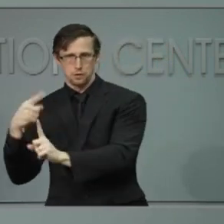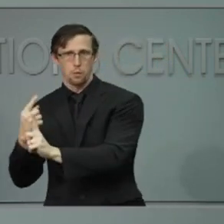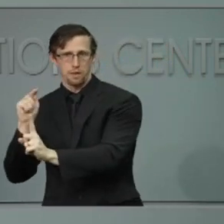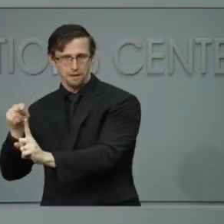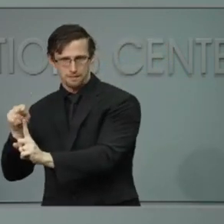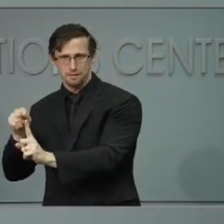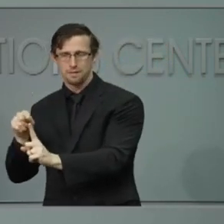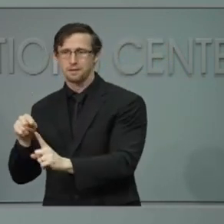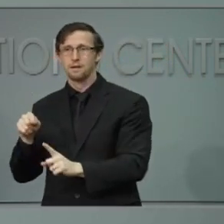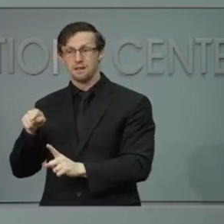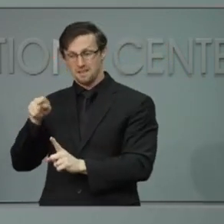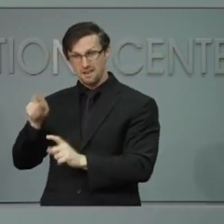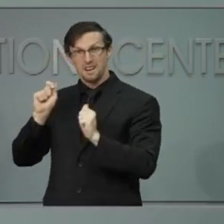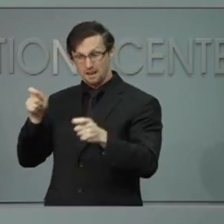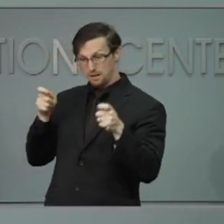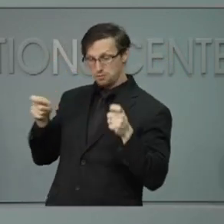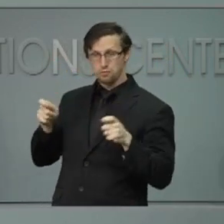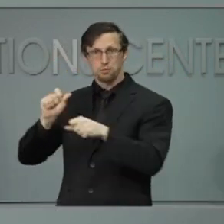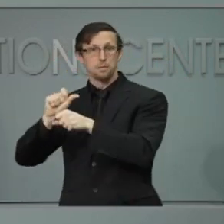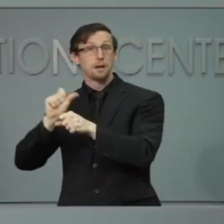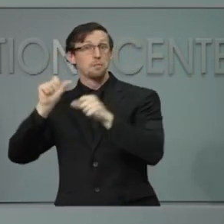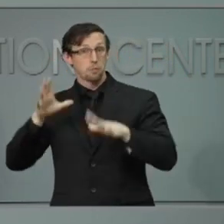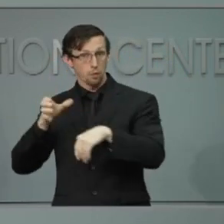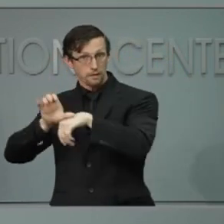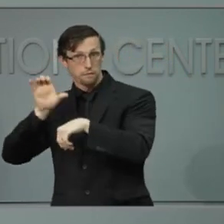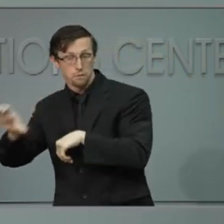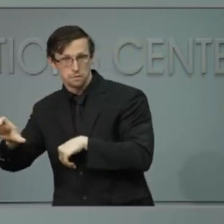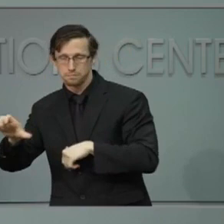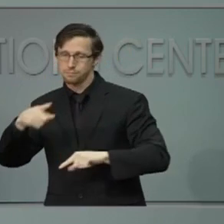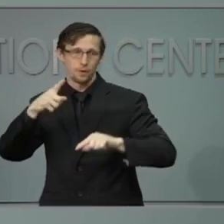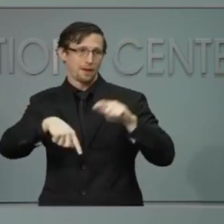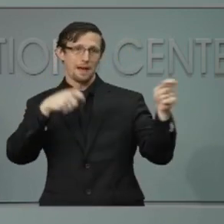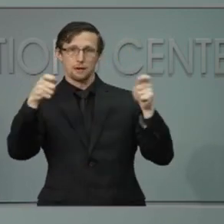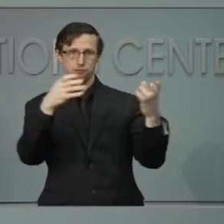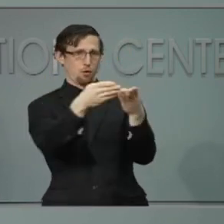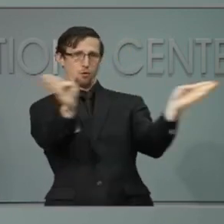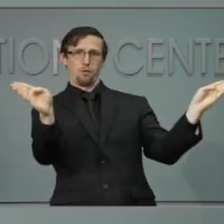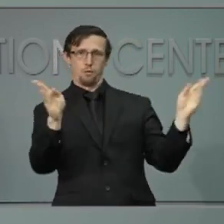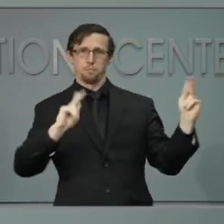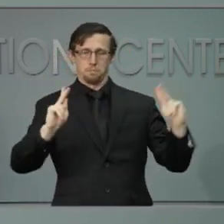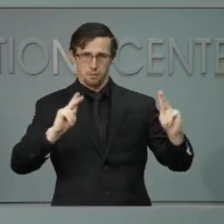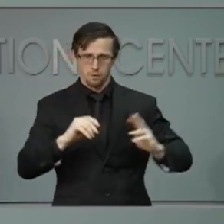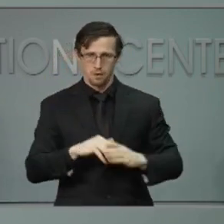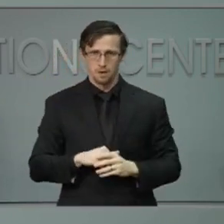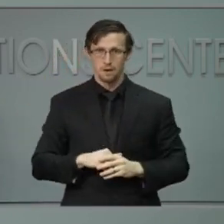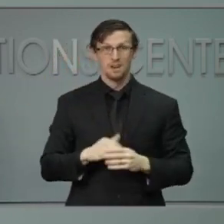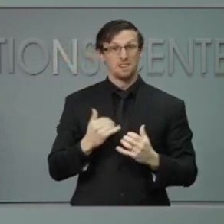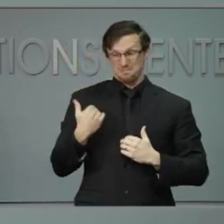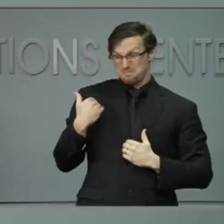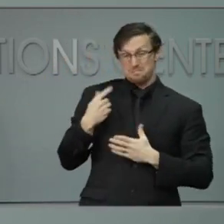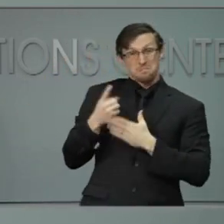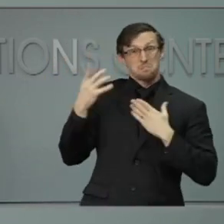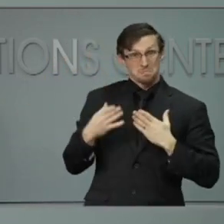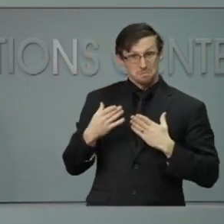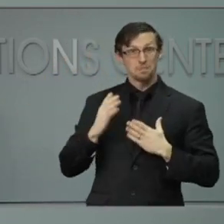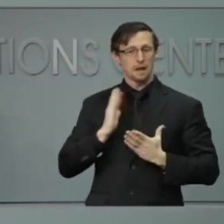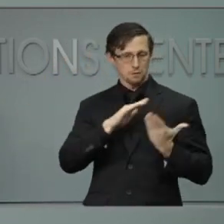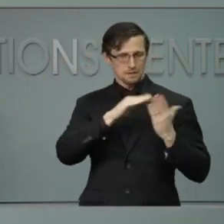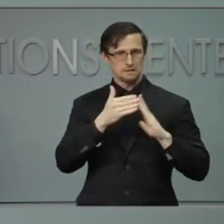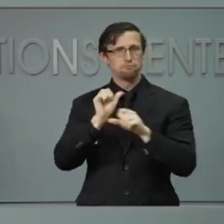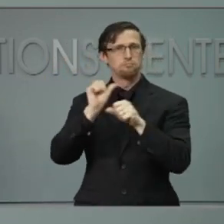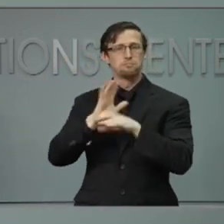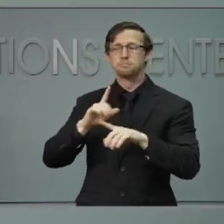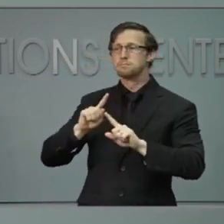are in control of enforcement actions. This weekend, teams of city employees visited over 100